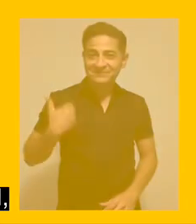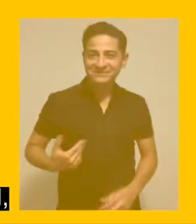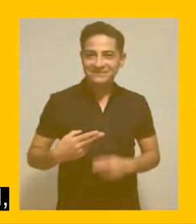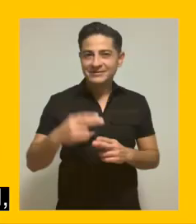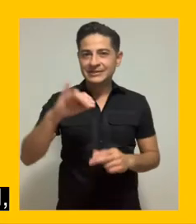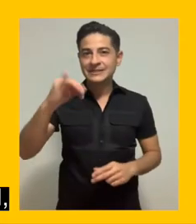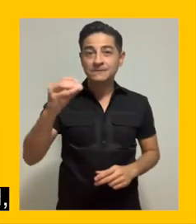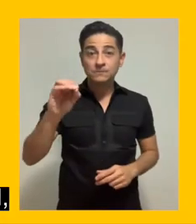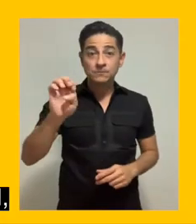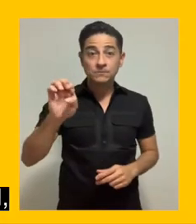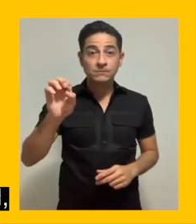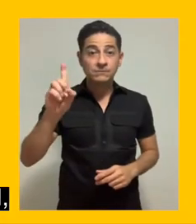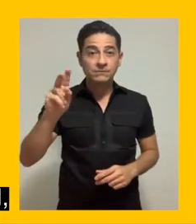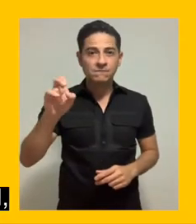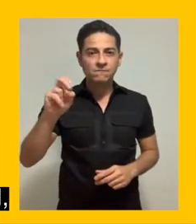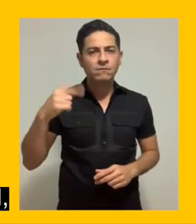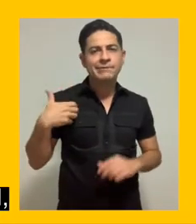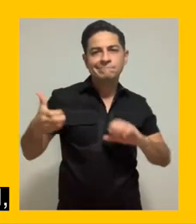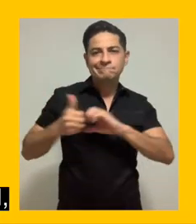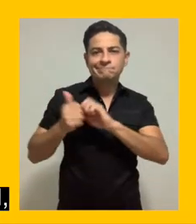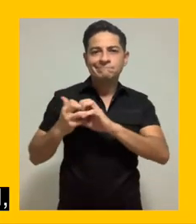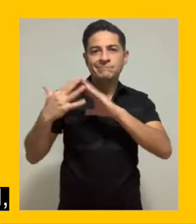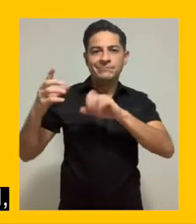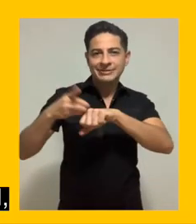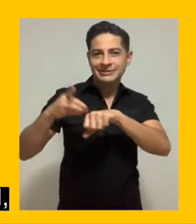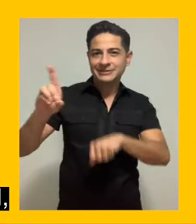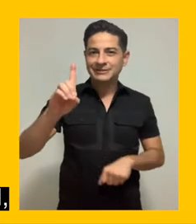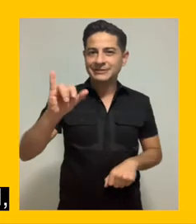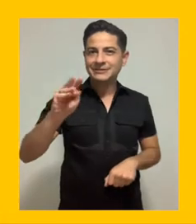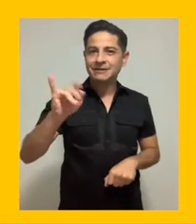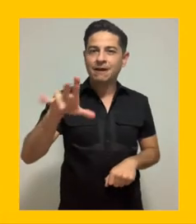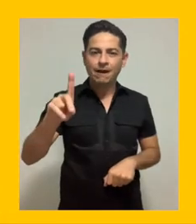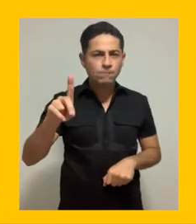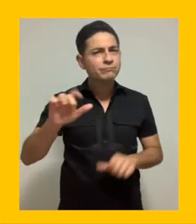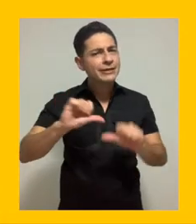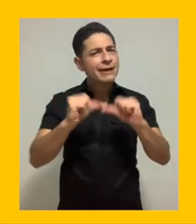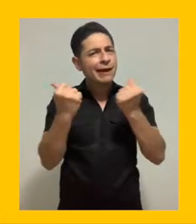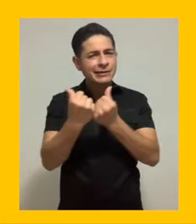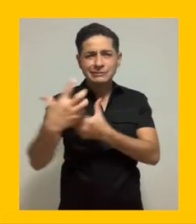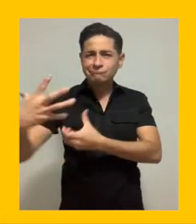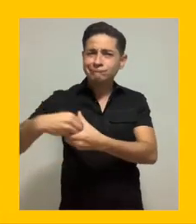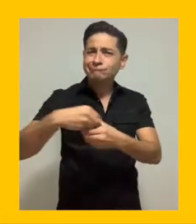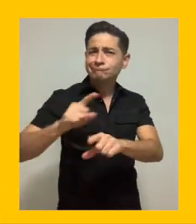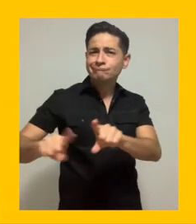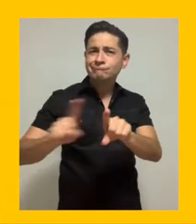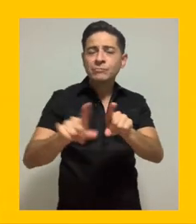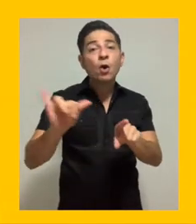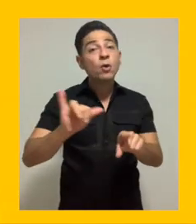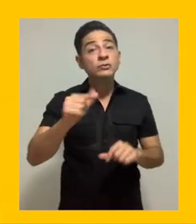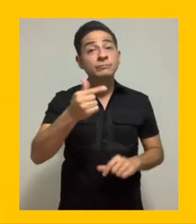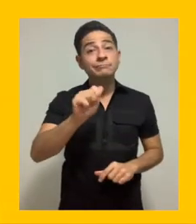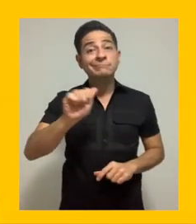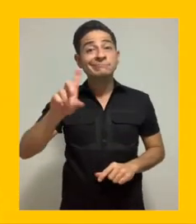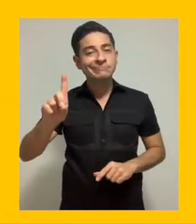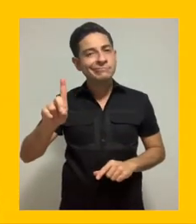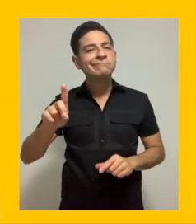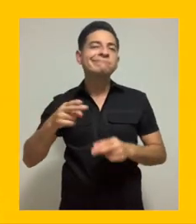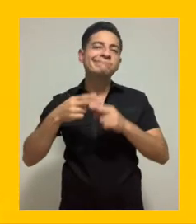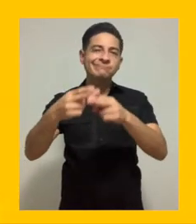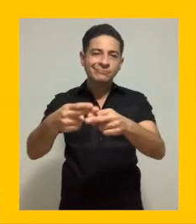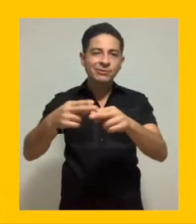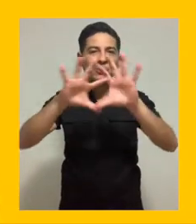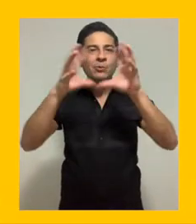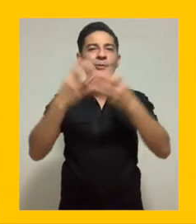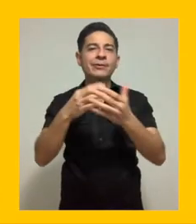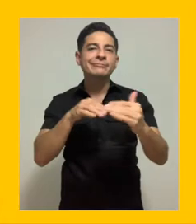Hello, my name is Joe Devon and I'm co-founder of Diamond, an inclusive digital agency, as well as Global Accessibility